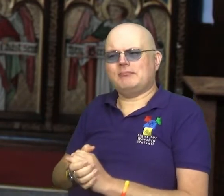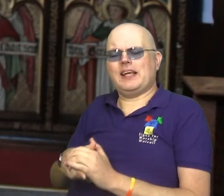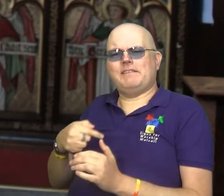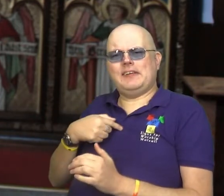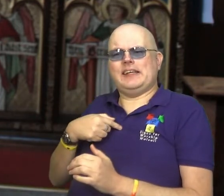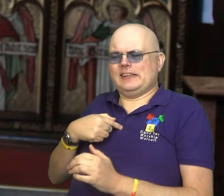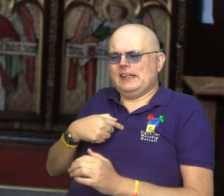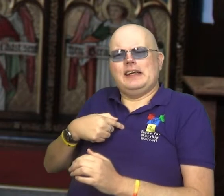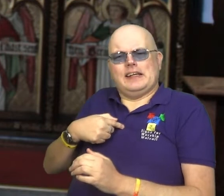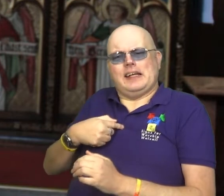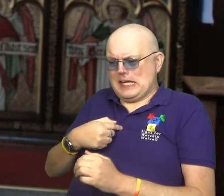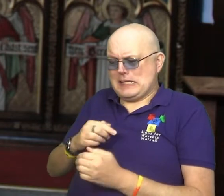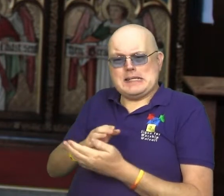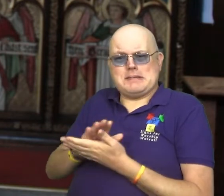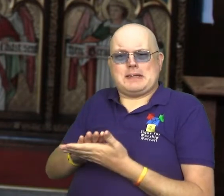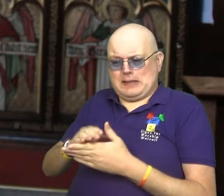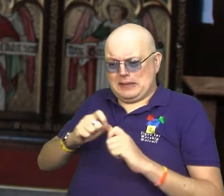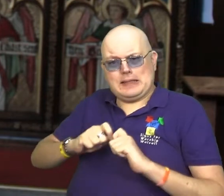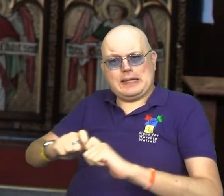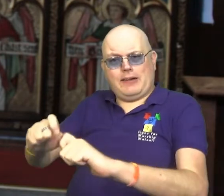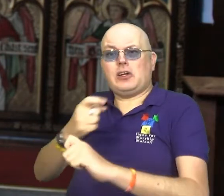and giving me the impetus to carry on for another week.